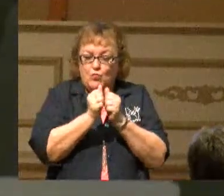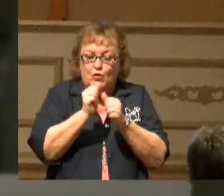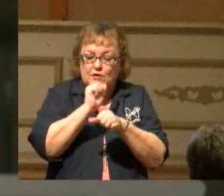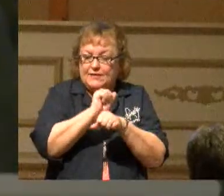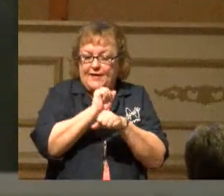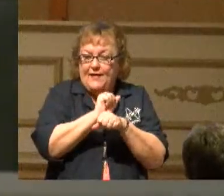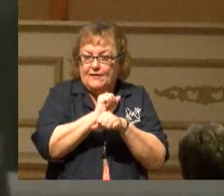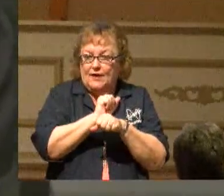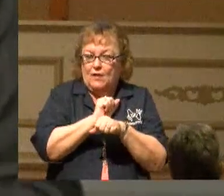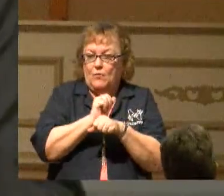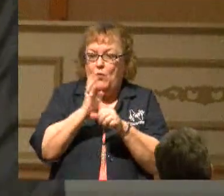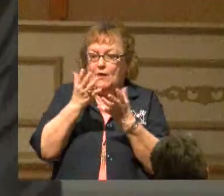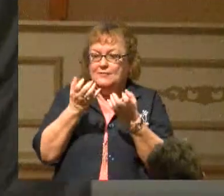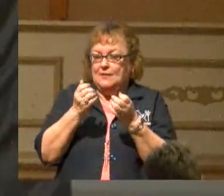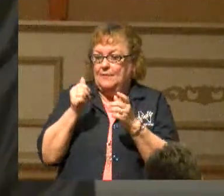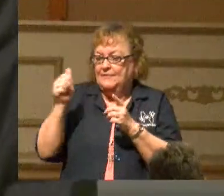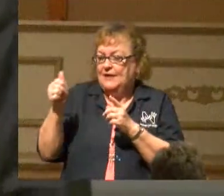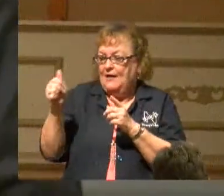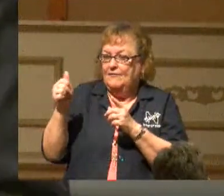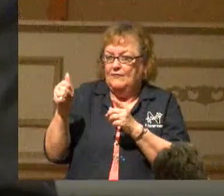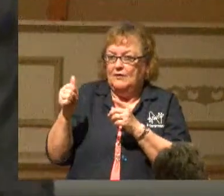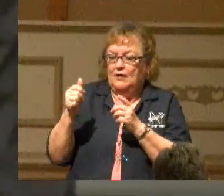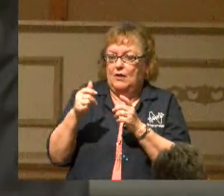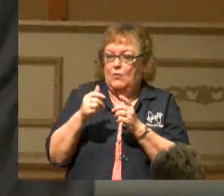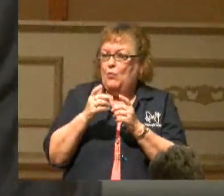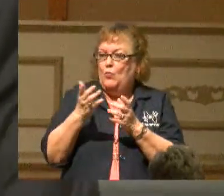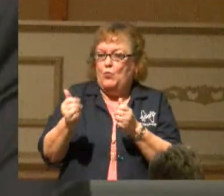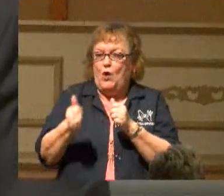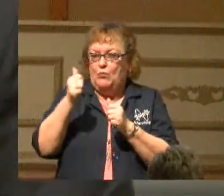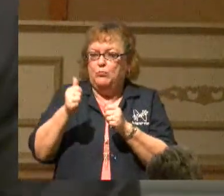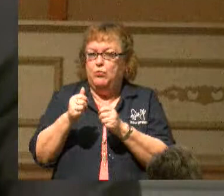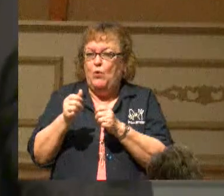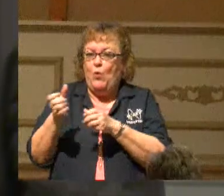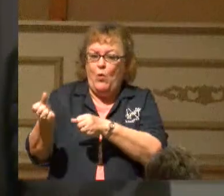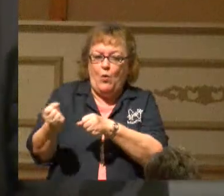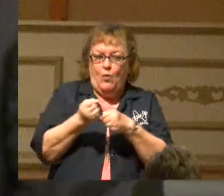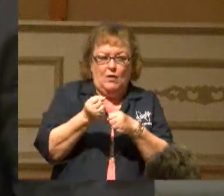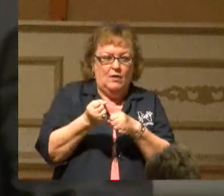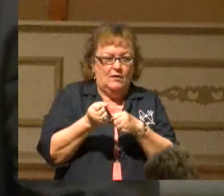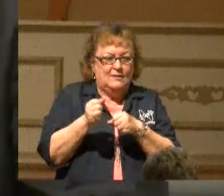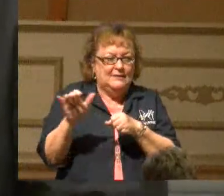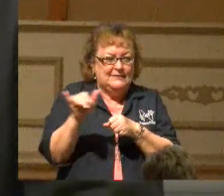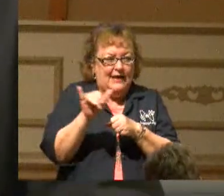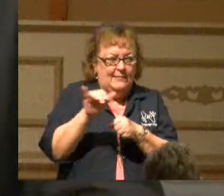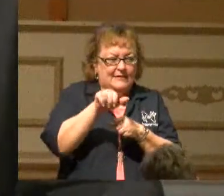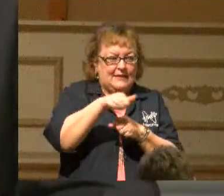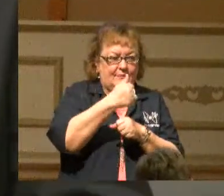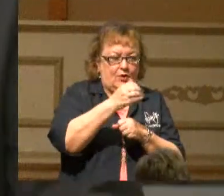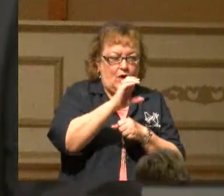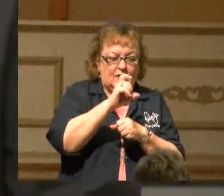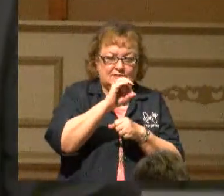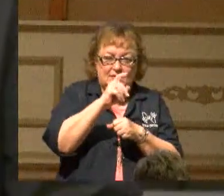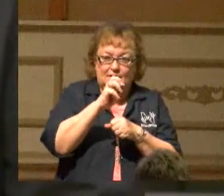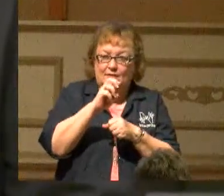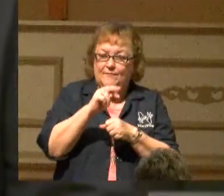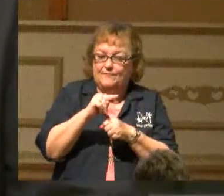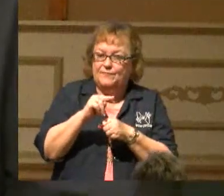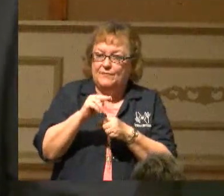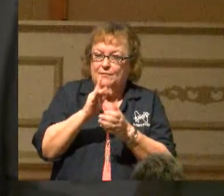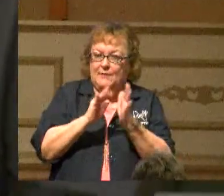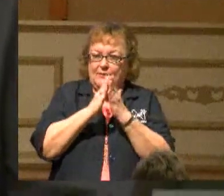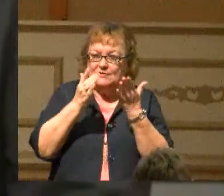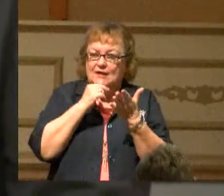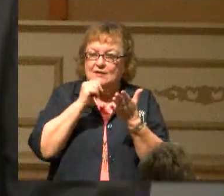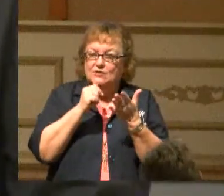work with anybody. Won't work with the one driving him. Won't pull alongside the other oxen. That's why the Bible says, be ye not unequally yoked together with